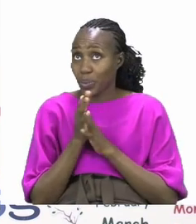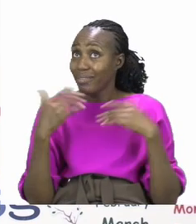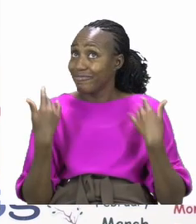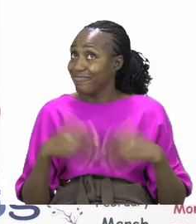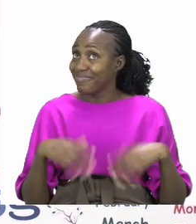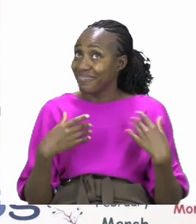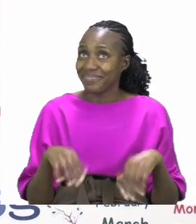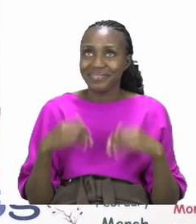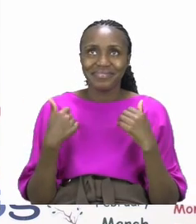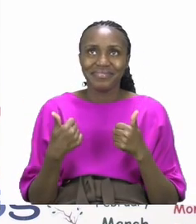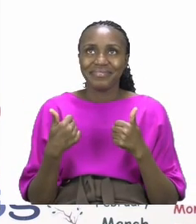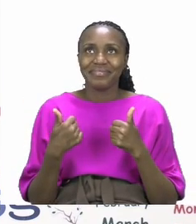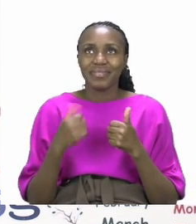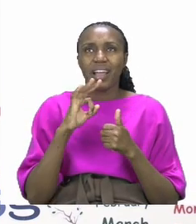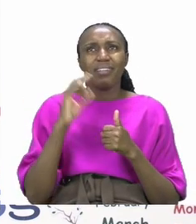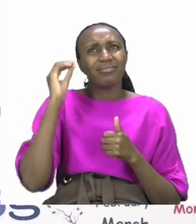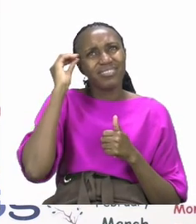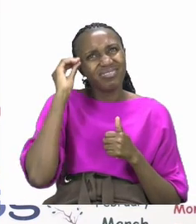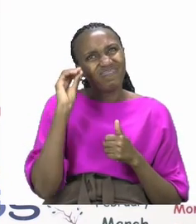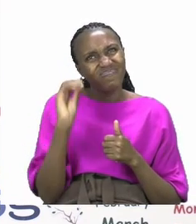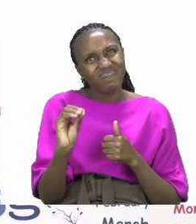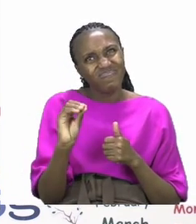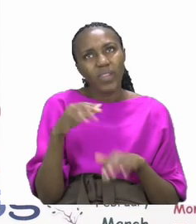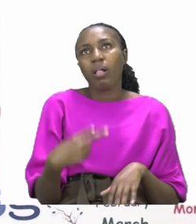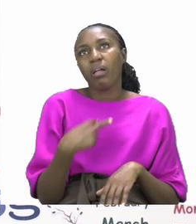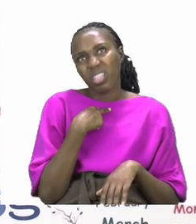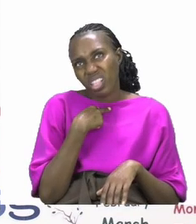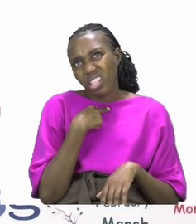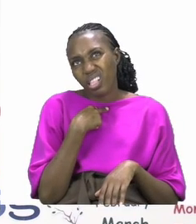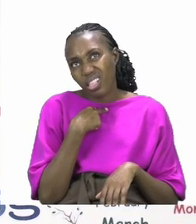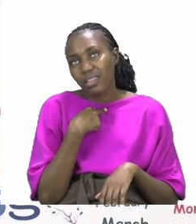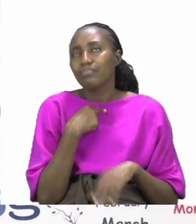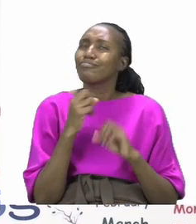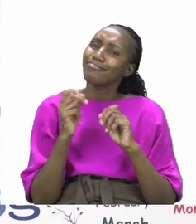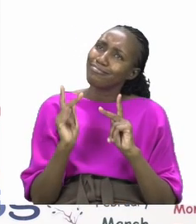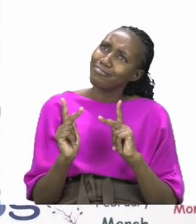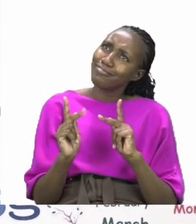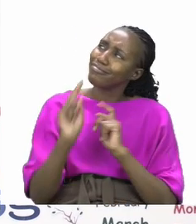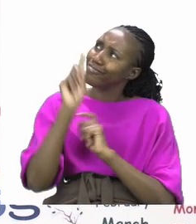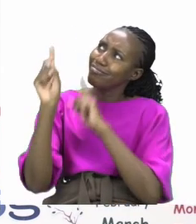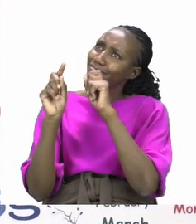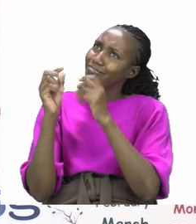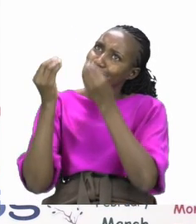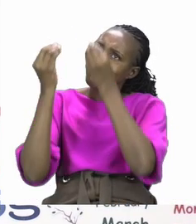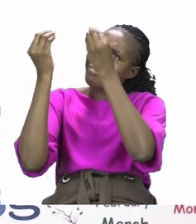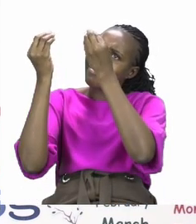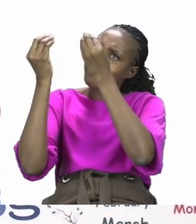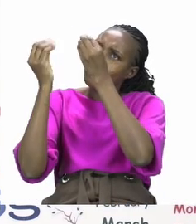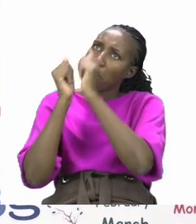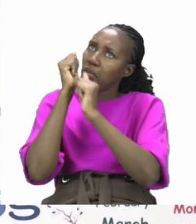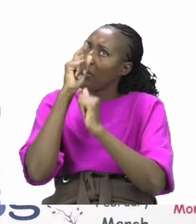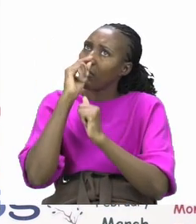if you are not sure what to do or something is a little bit hard that's ok. You can always ask a sibling or an